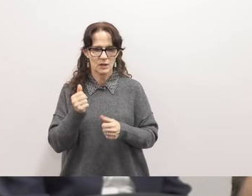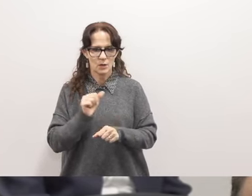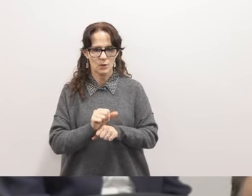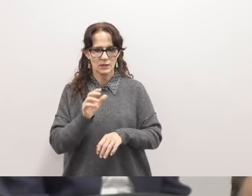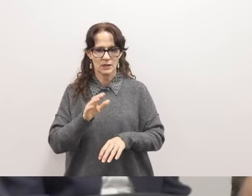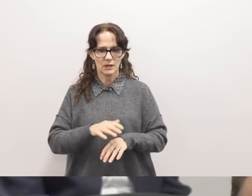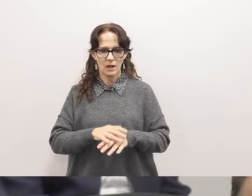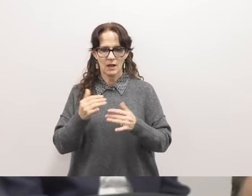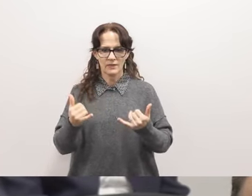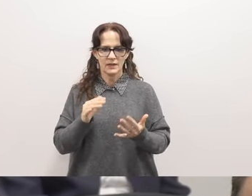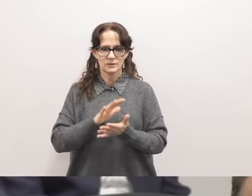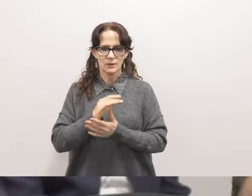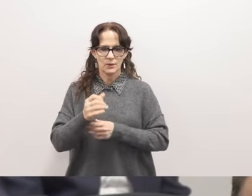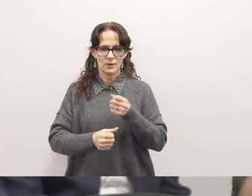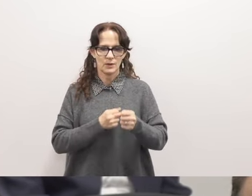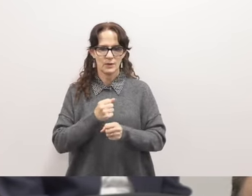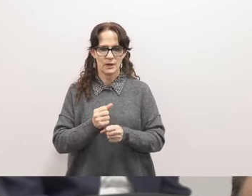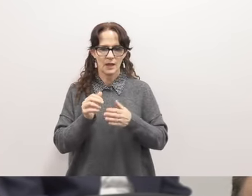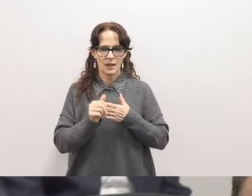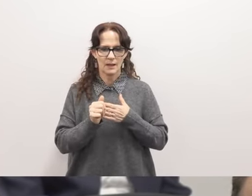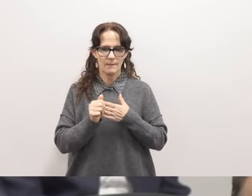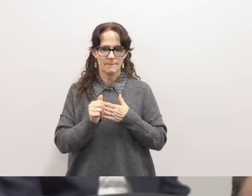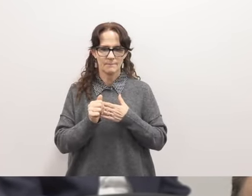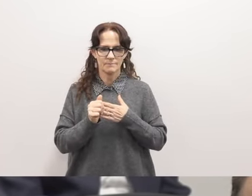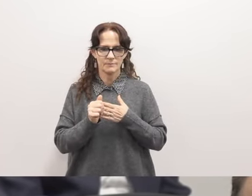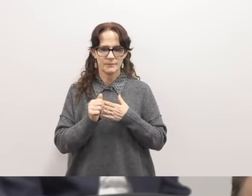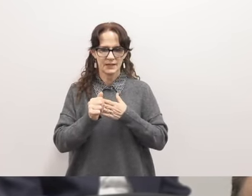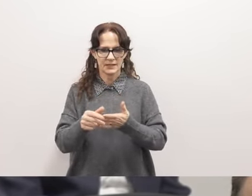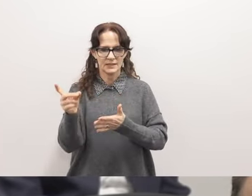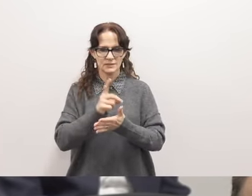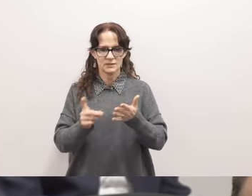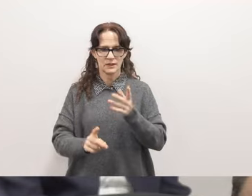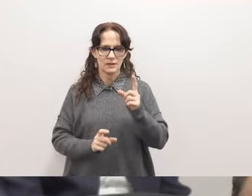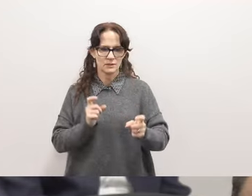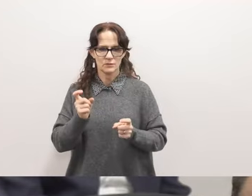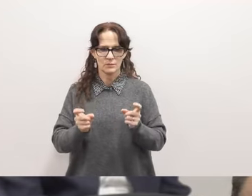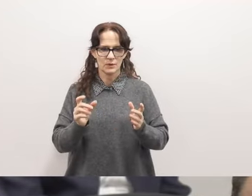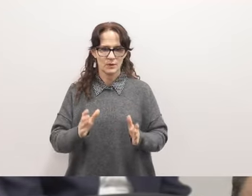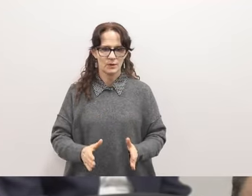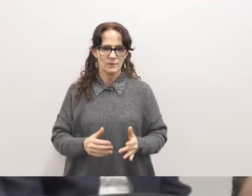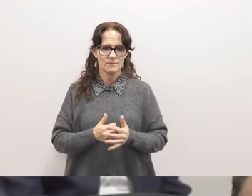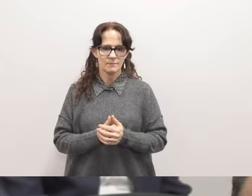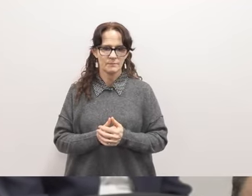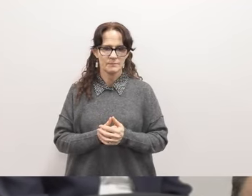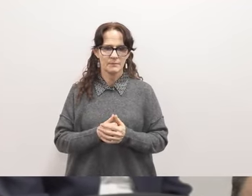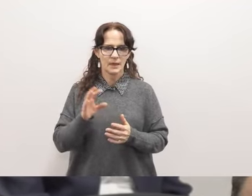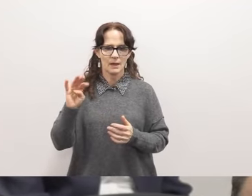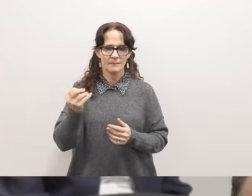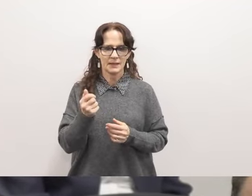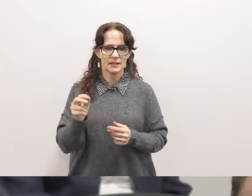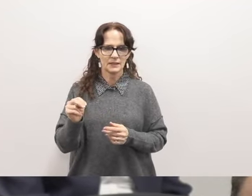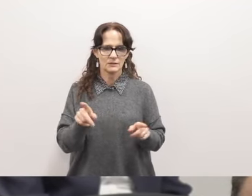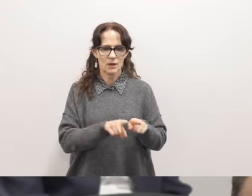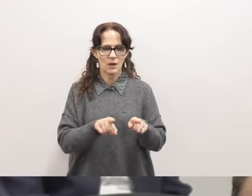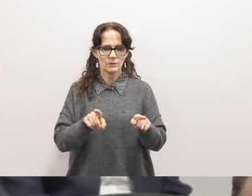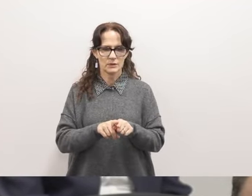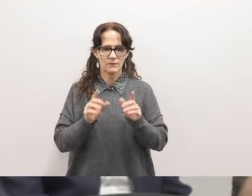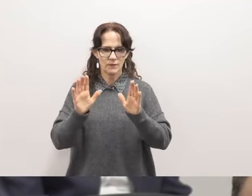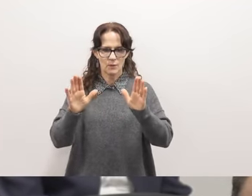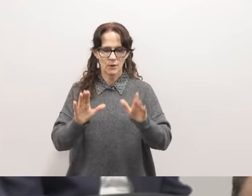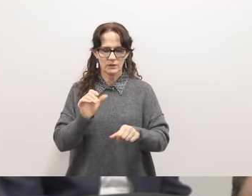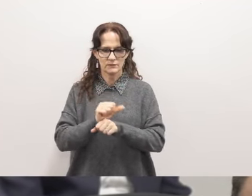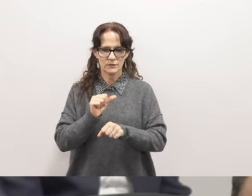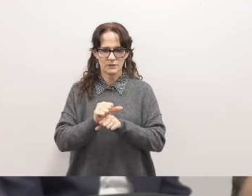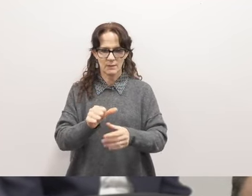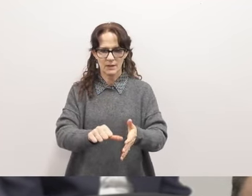on this school year as a lead design contributor millican has also been doing a wonderful job of